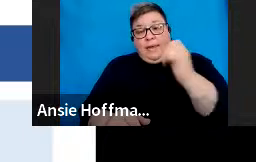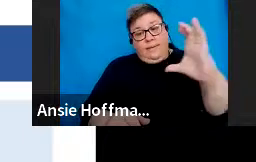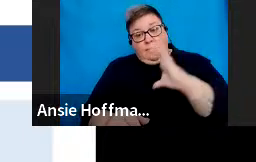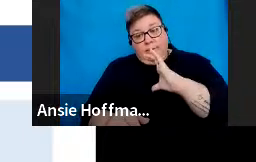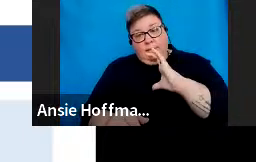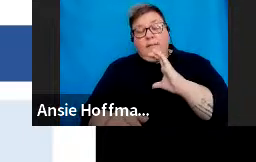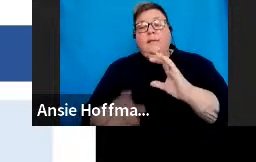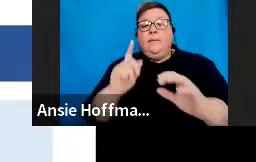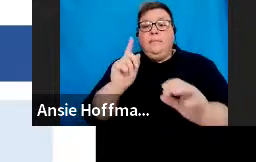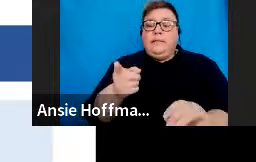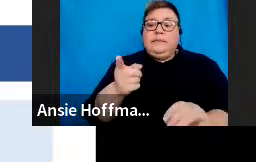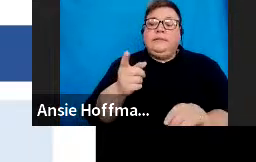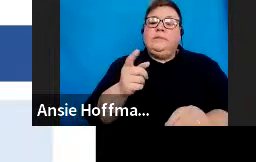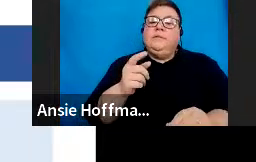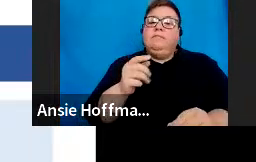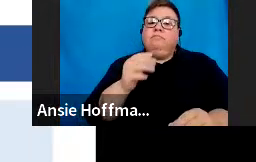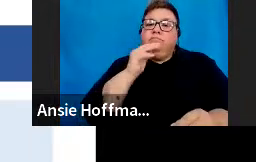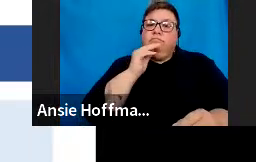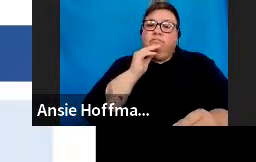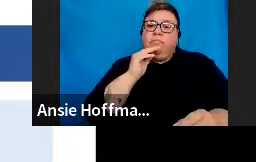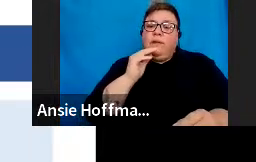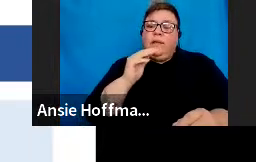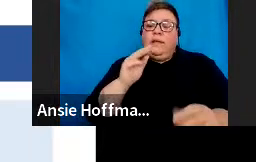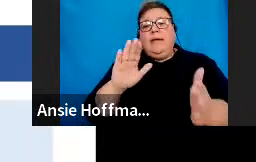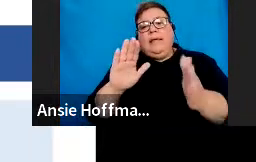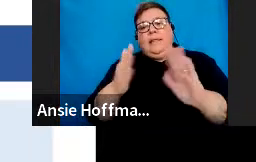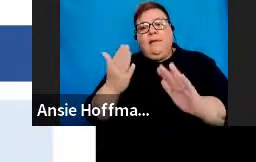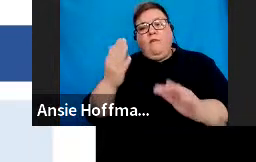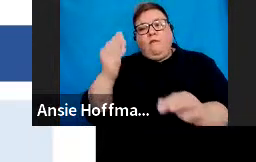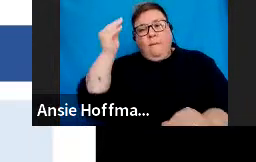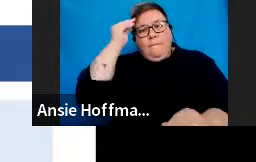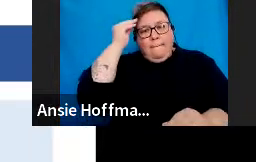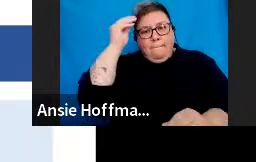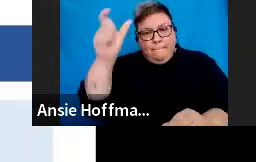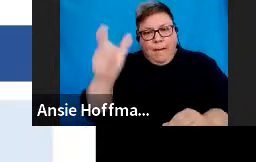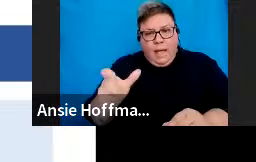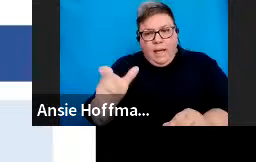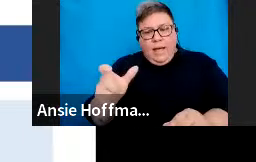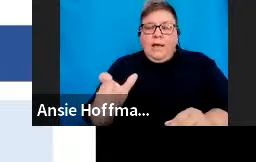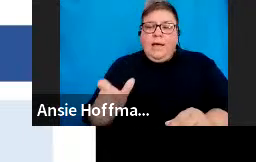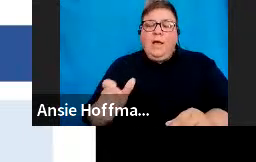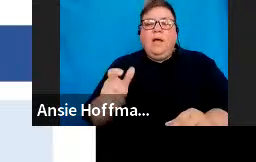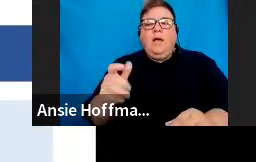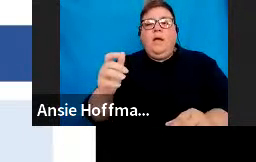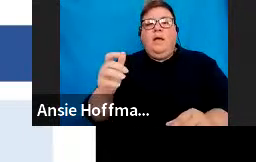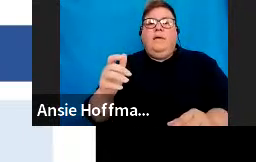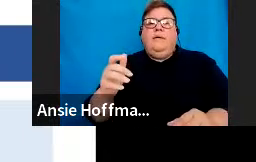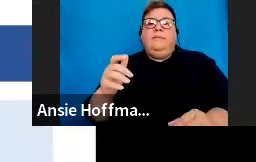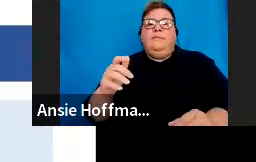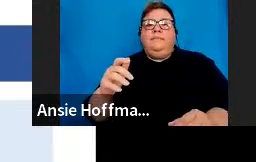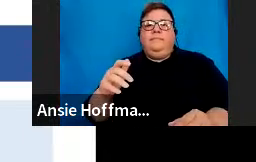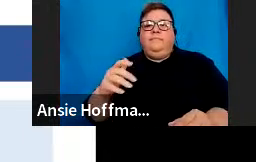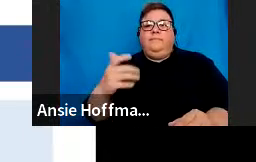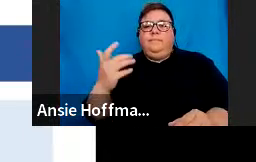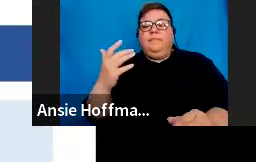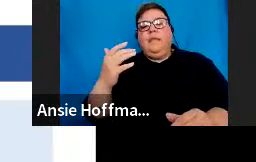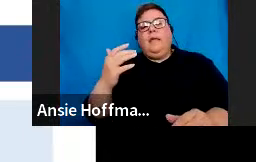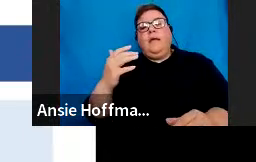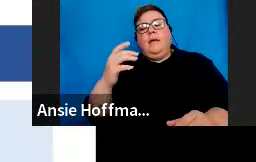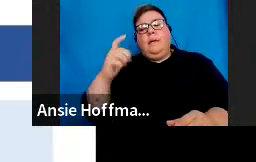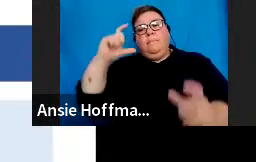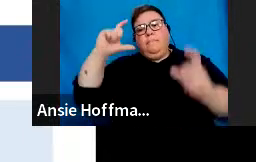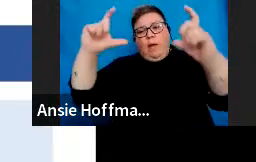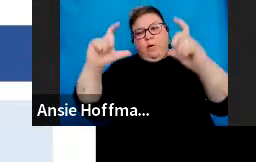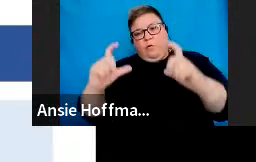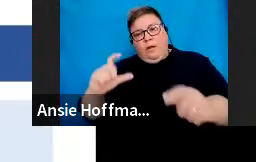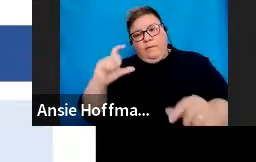insurer. For example, death of the member, former member after retirement. And then you get paragraph C, your living annuity